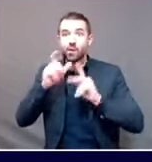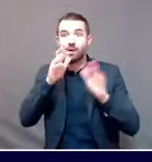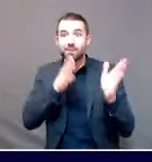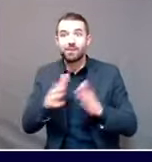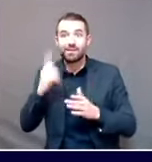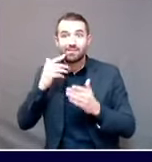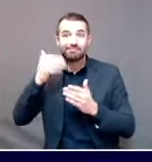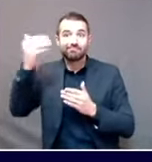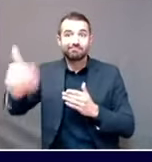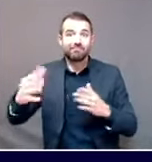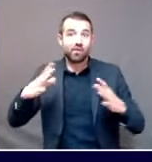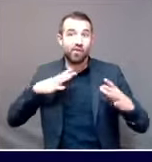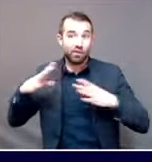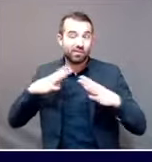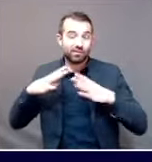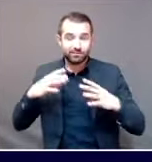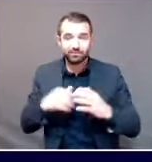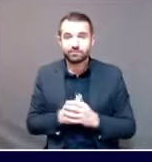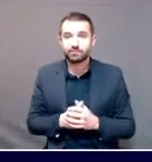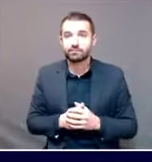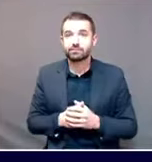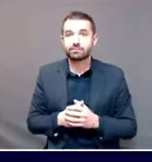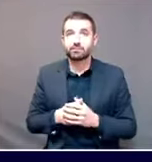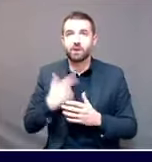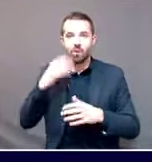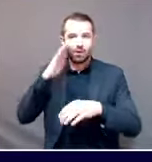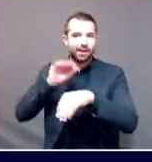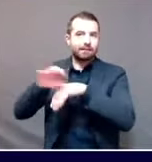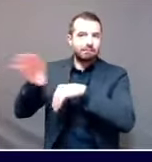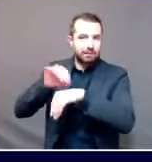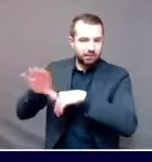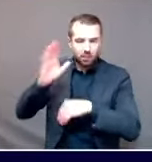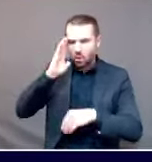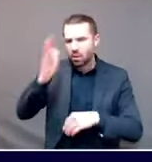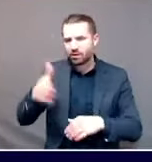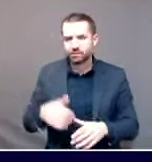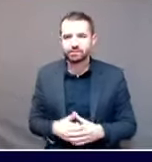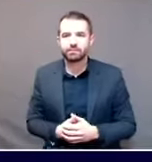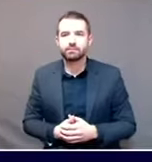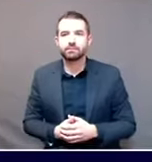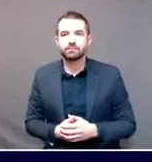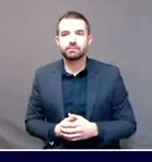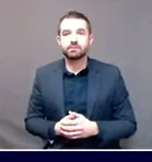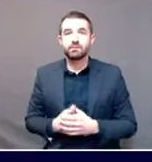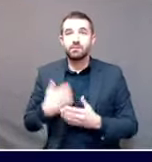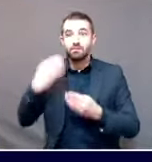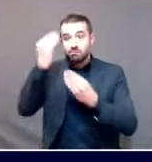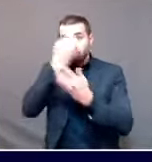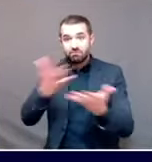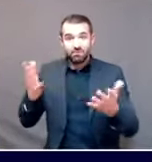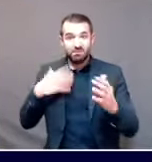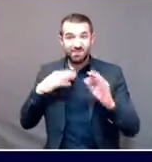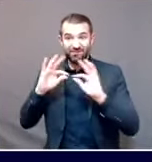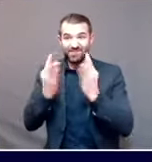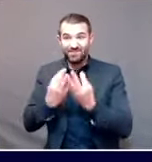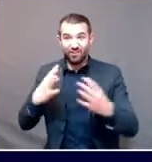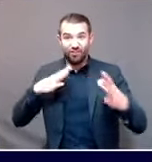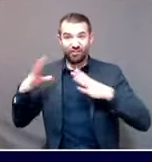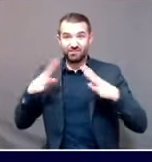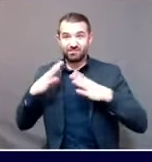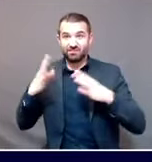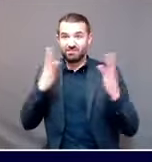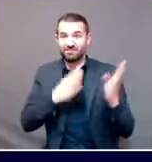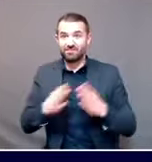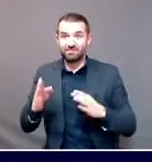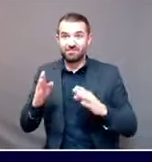have talked about what our holiday plans will be, which is essentially a series of zoom meetings and zoom get